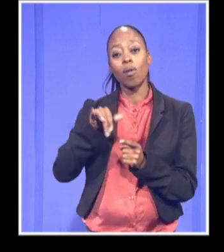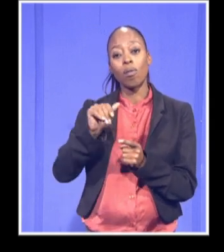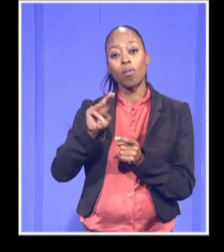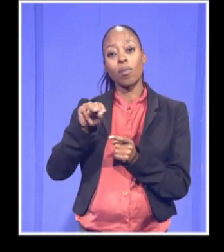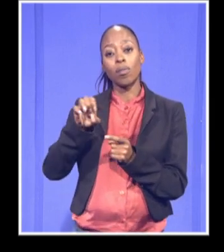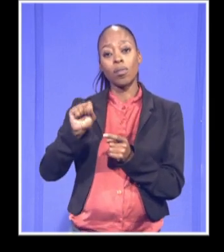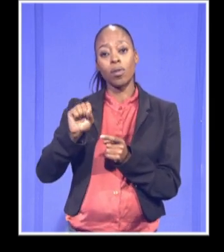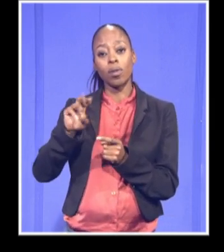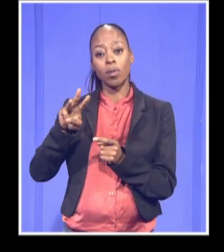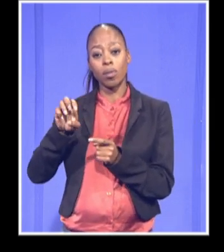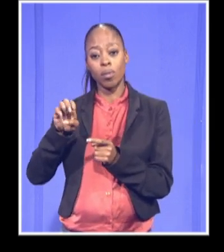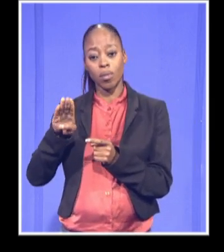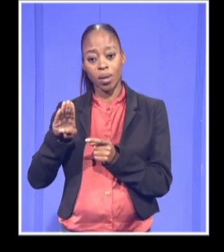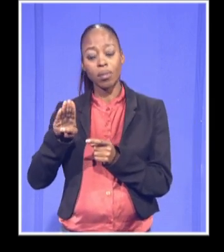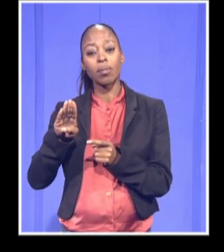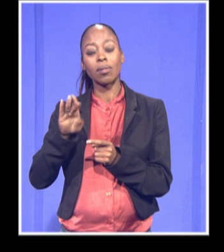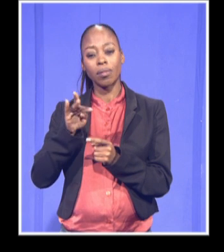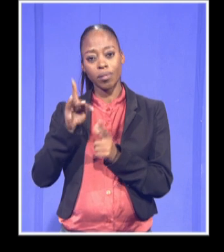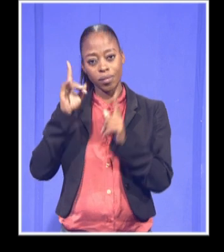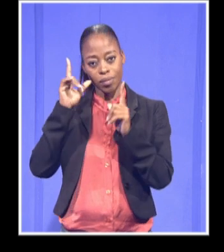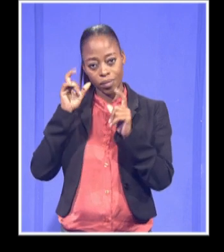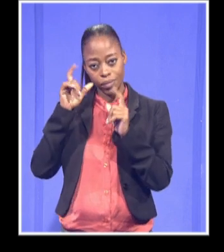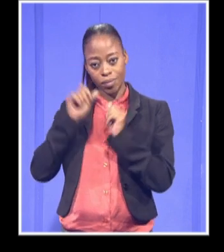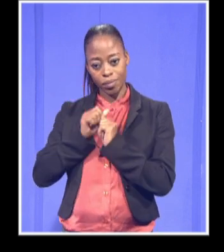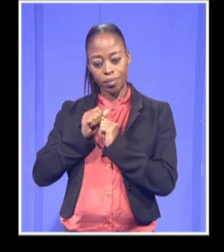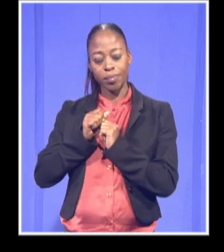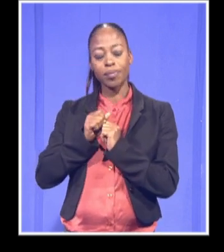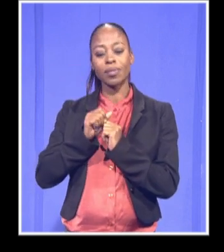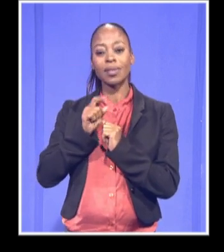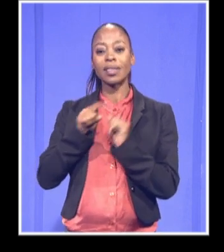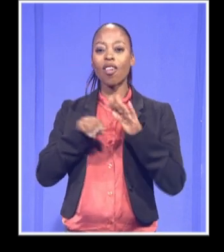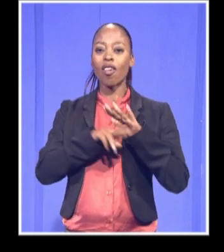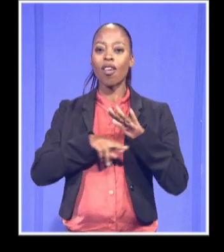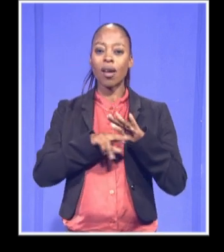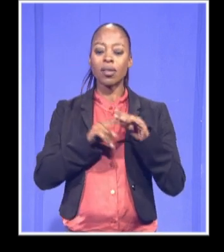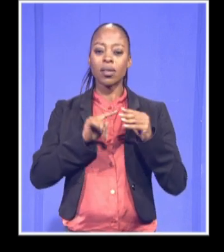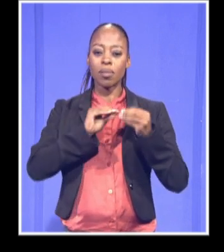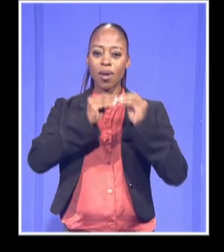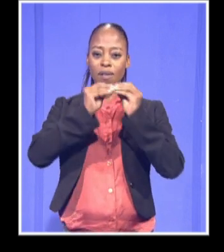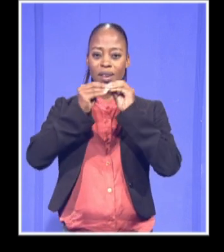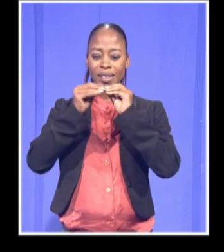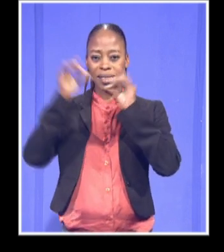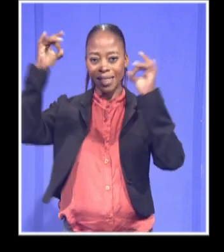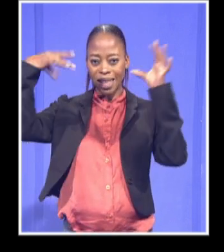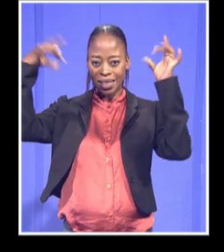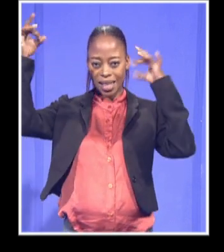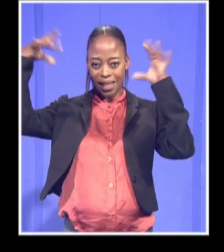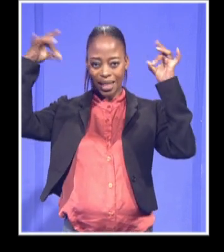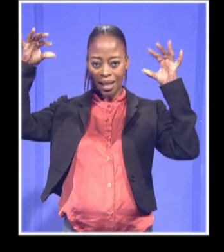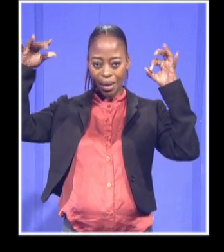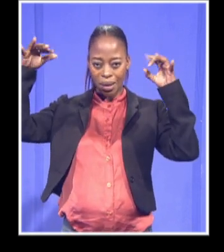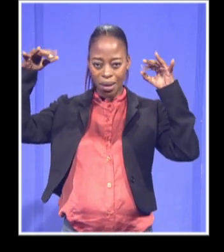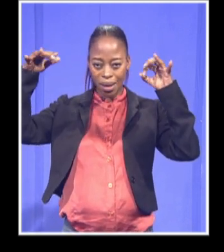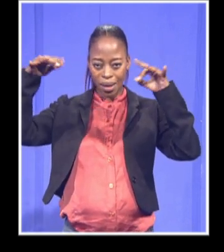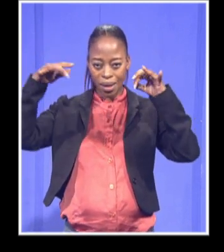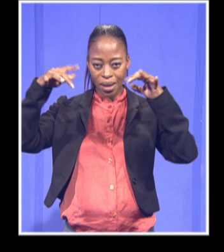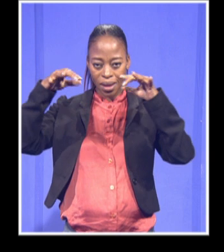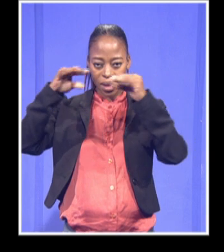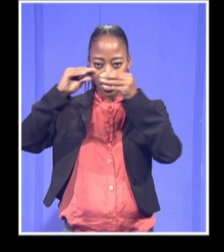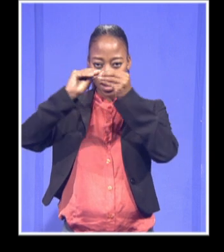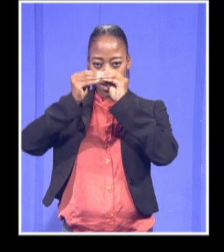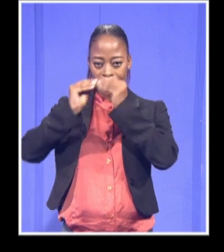Space Telescope. The region is of a star-forming area in the cosmos, as I